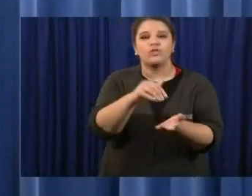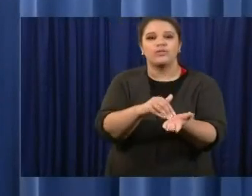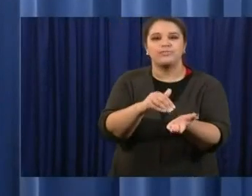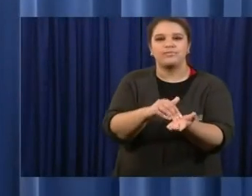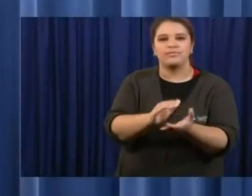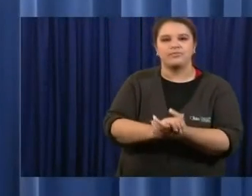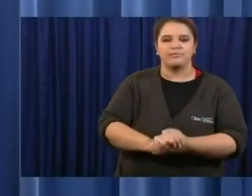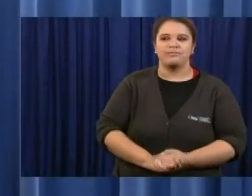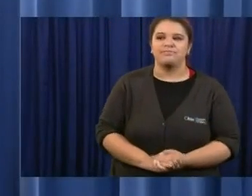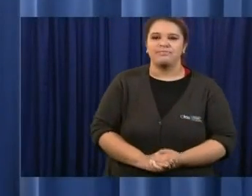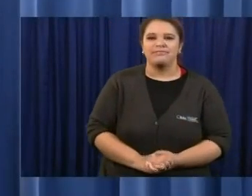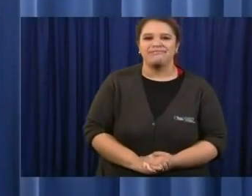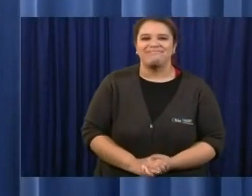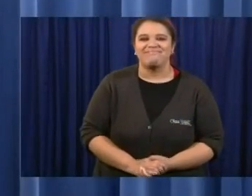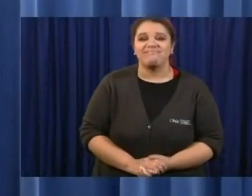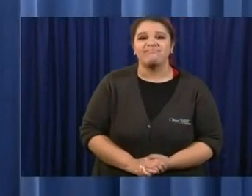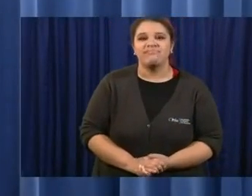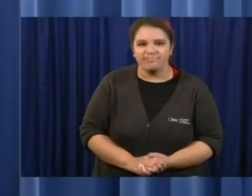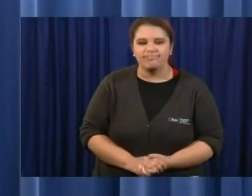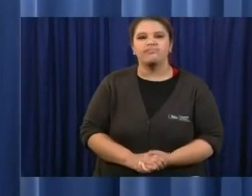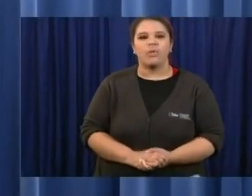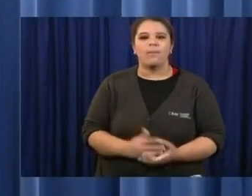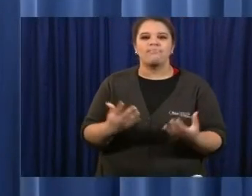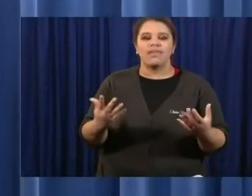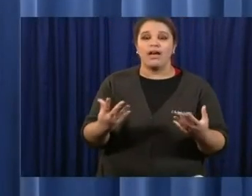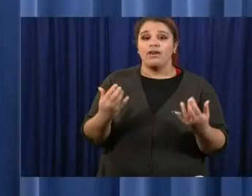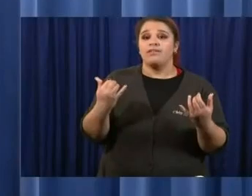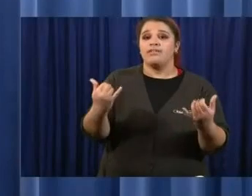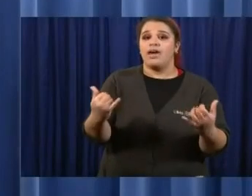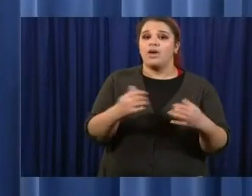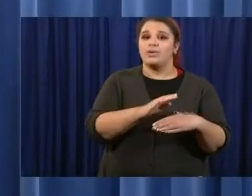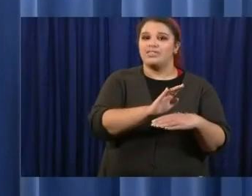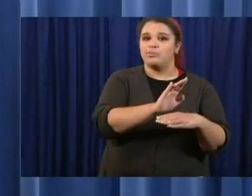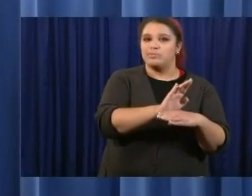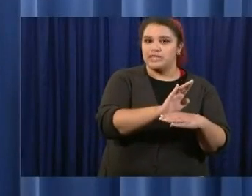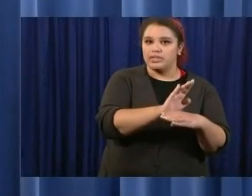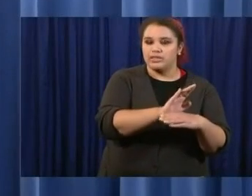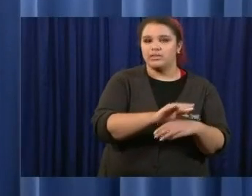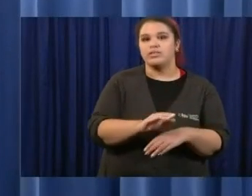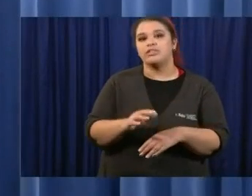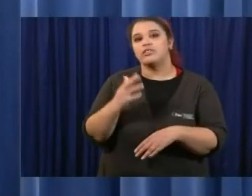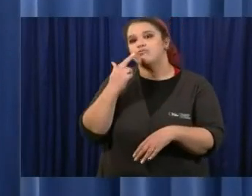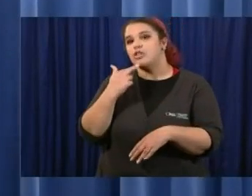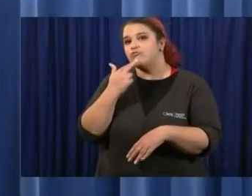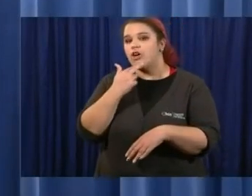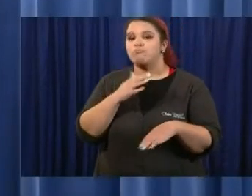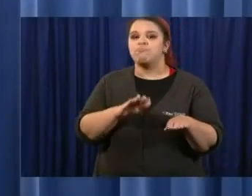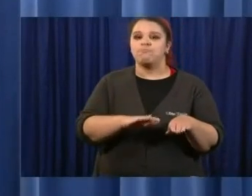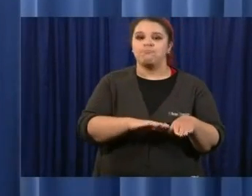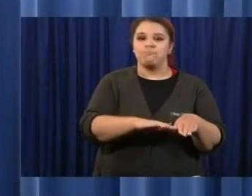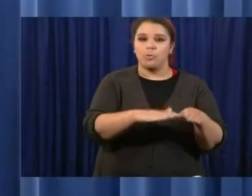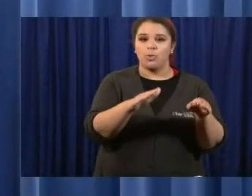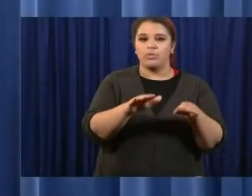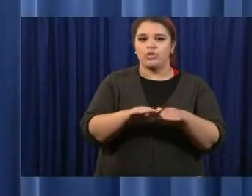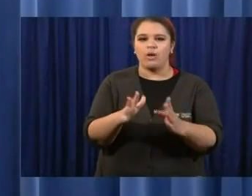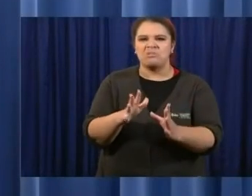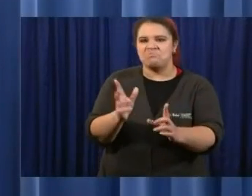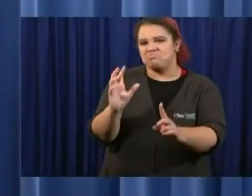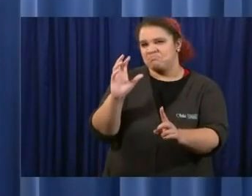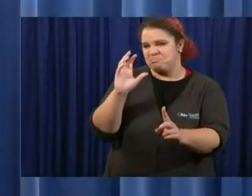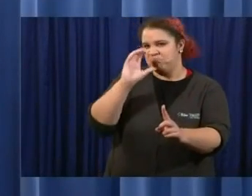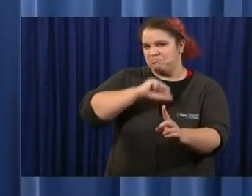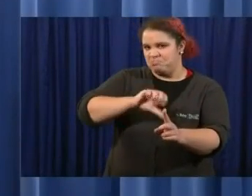My question is as businesses and restaurants open, let's just assume there are 50 people